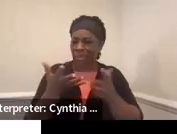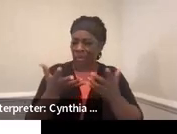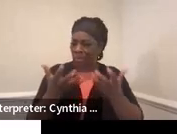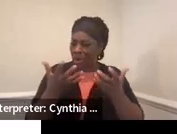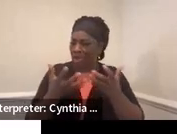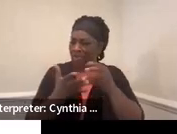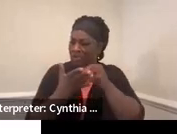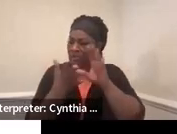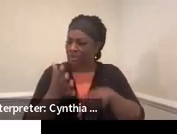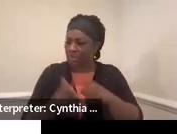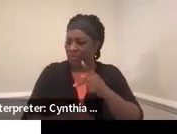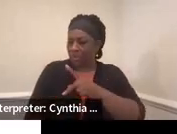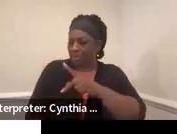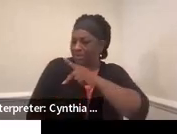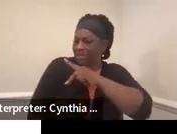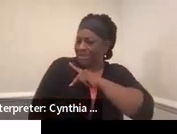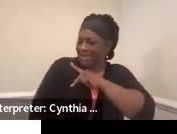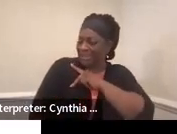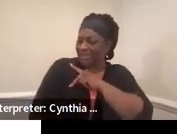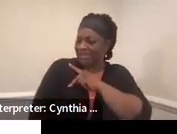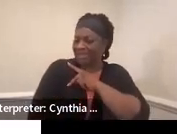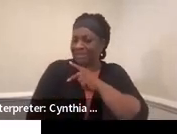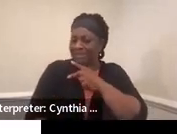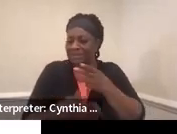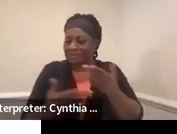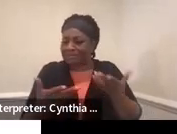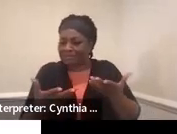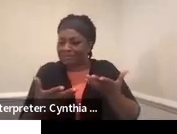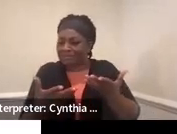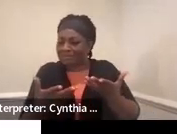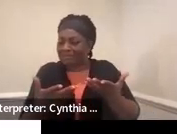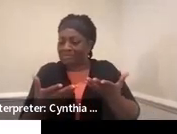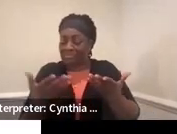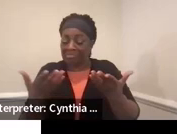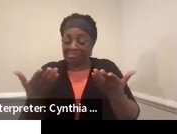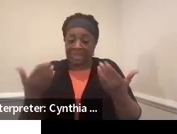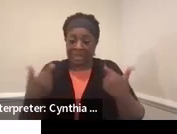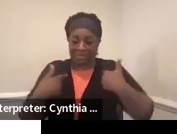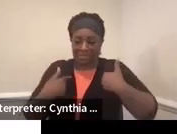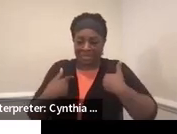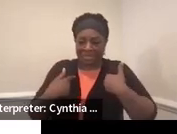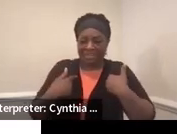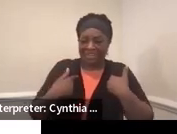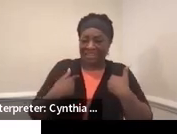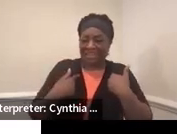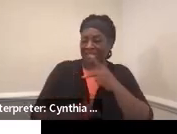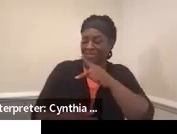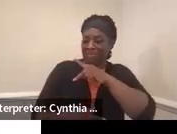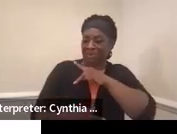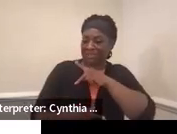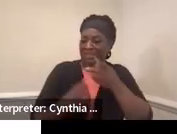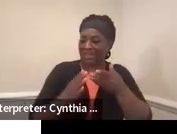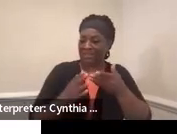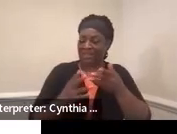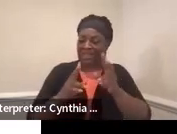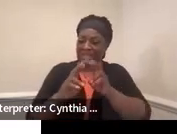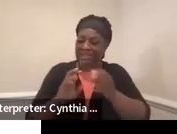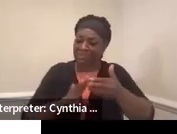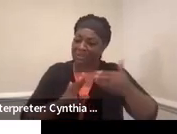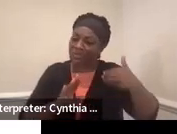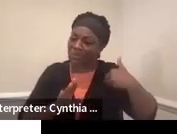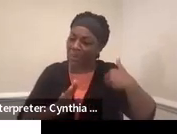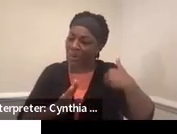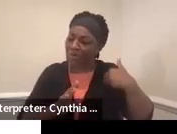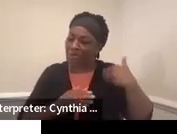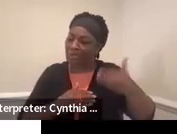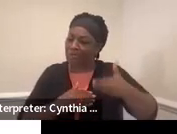What's their personality, temperament and personality? And, you know, I did some personality stuff with my students over the